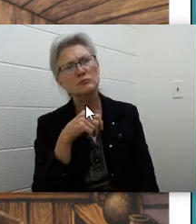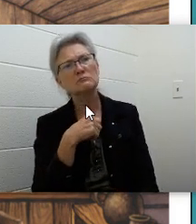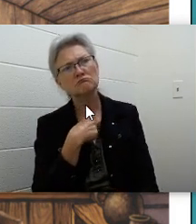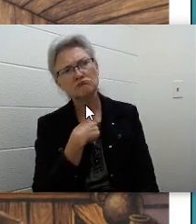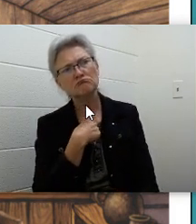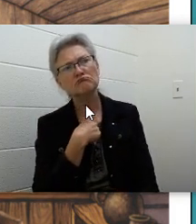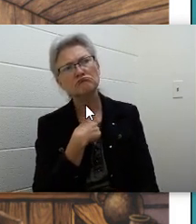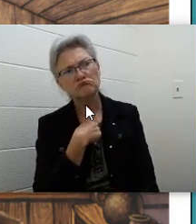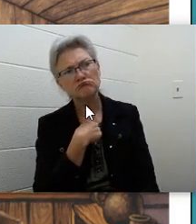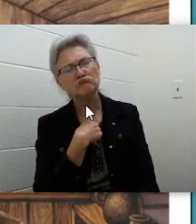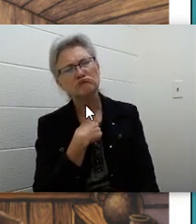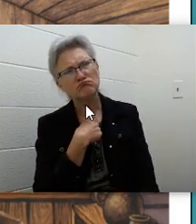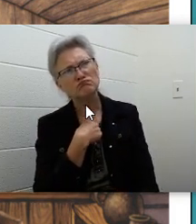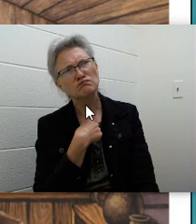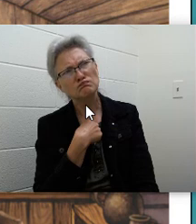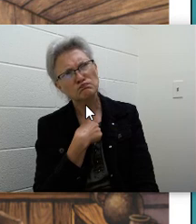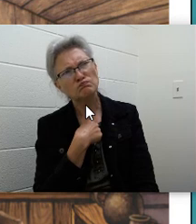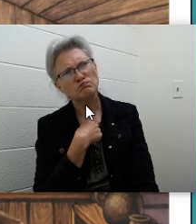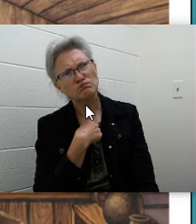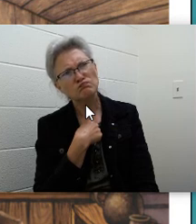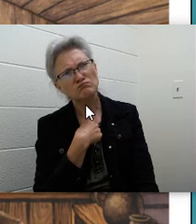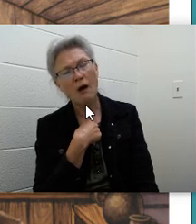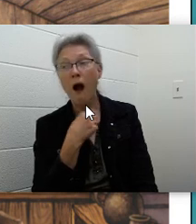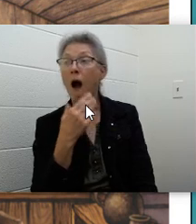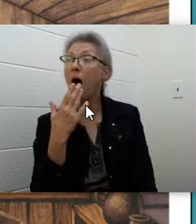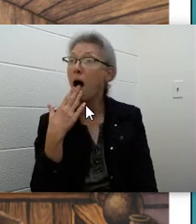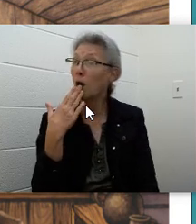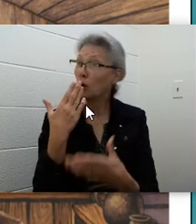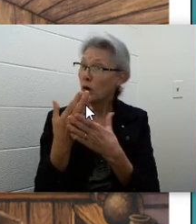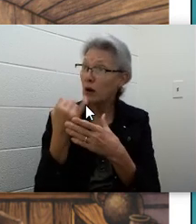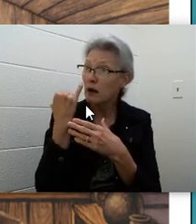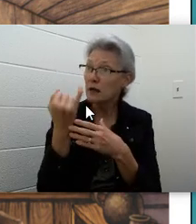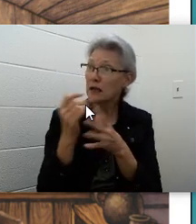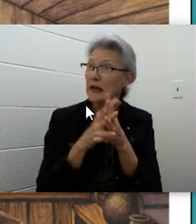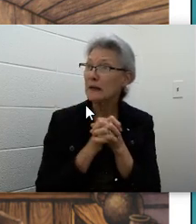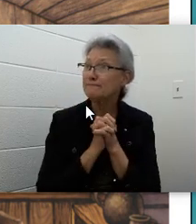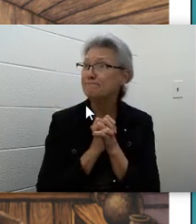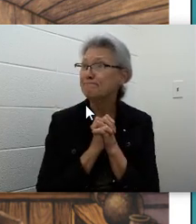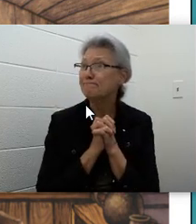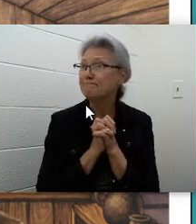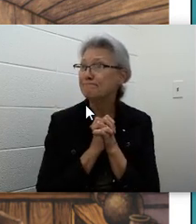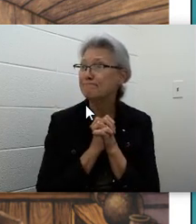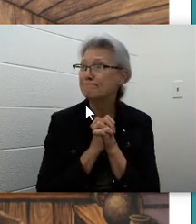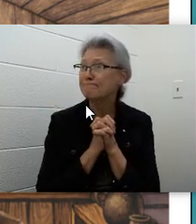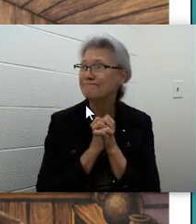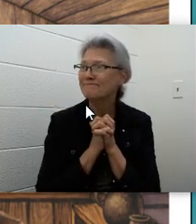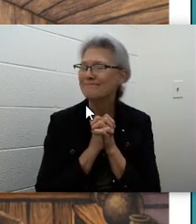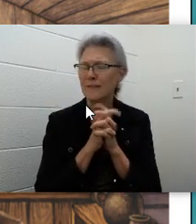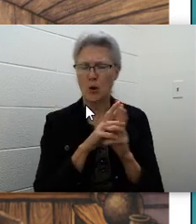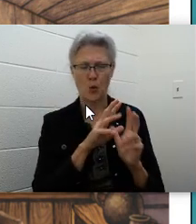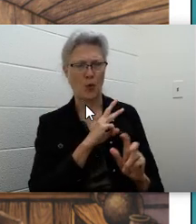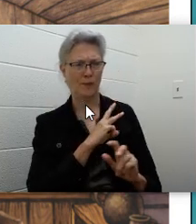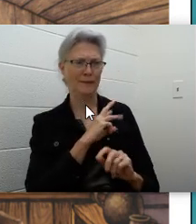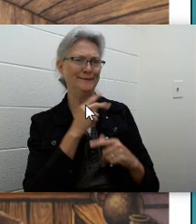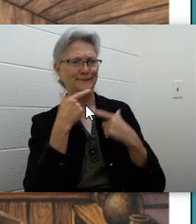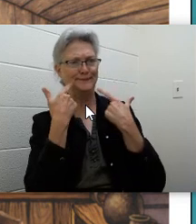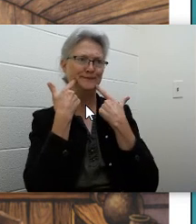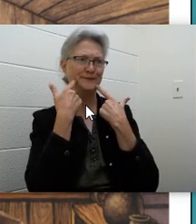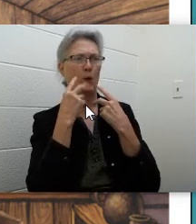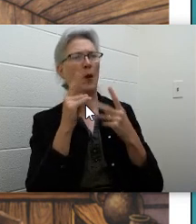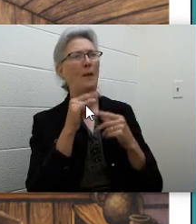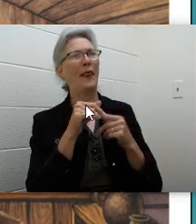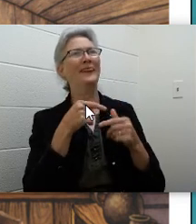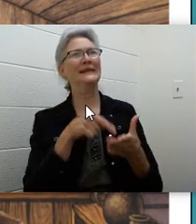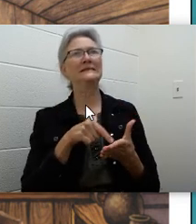said Ben. A good thought, said Mary. Wilmer beamed. So what about this,